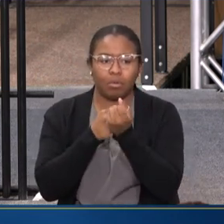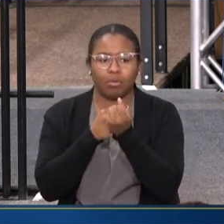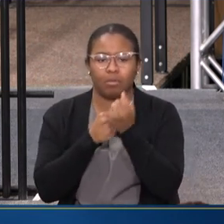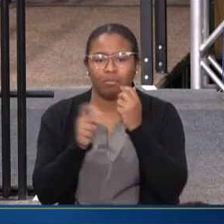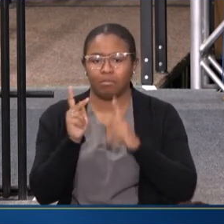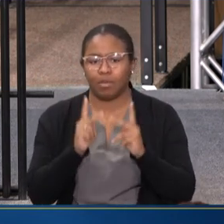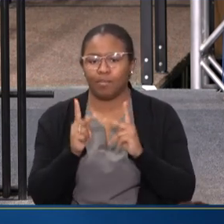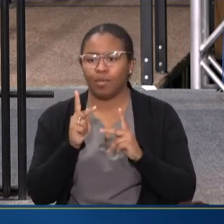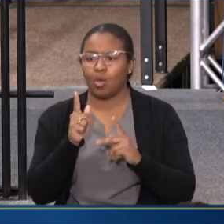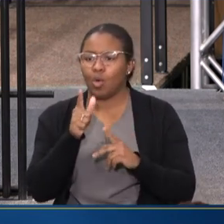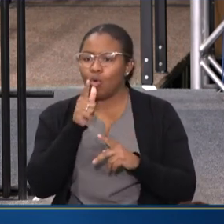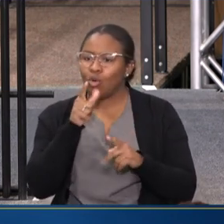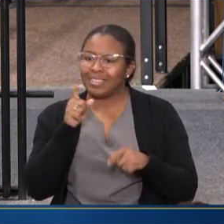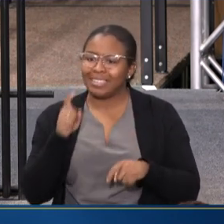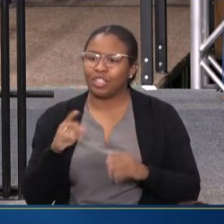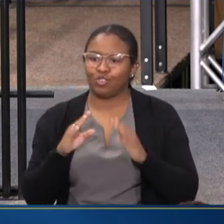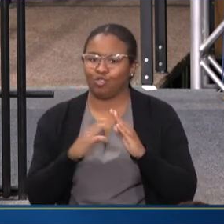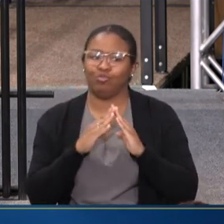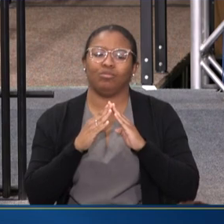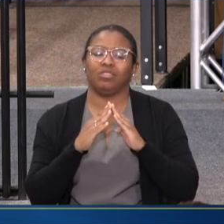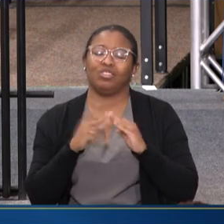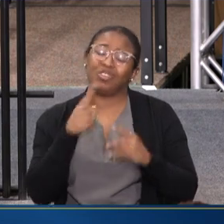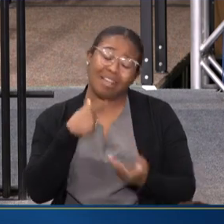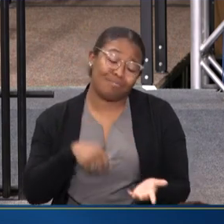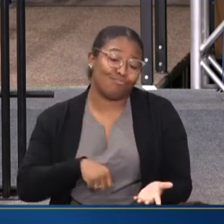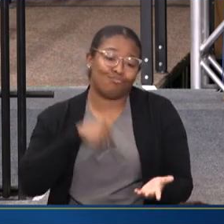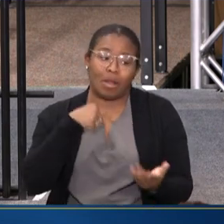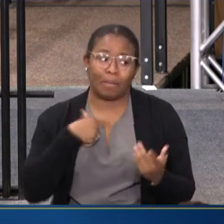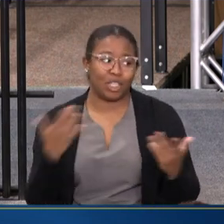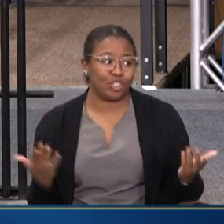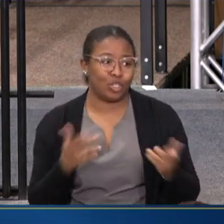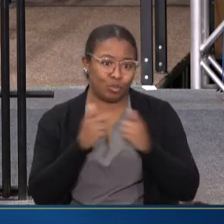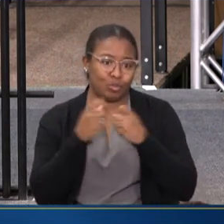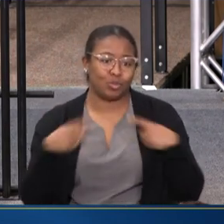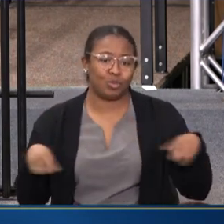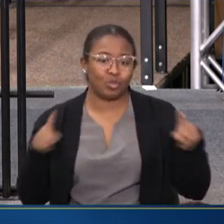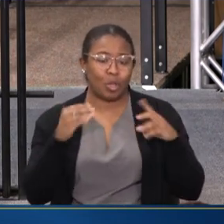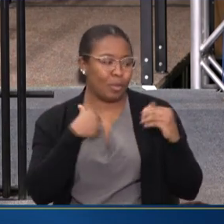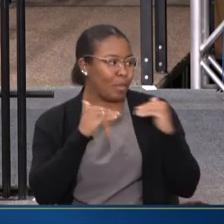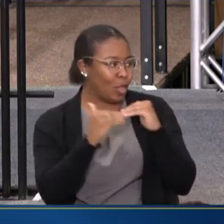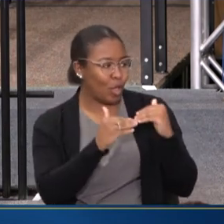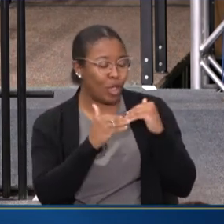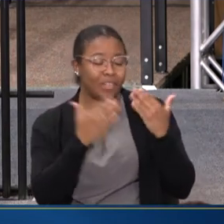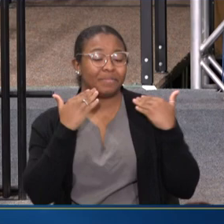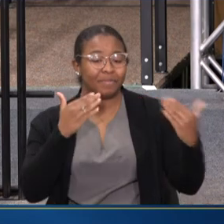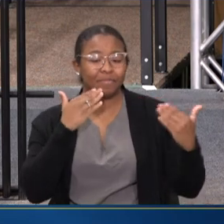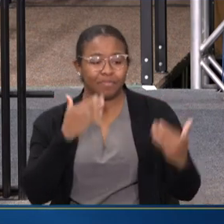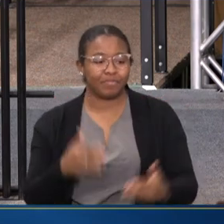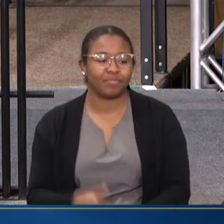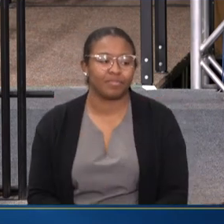REALLY NEED COMMUNITY TO BE THERE. SO I'M VERY PROUD TO BE HERE WITH ALL OF YOU AND WITH MY COLLEAGUES. THANK YOU.